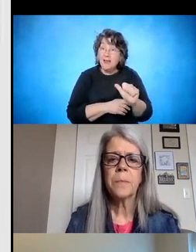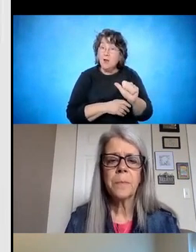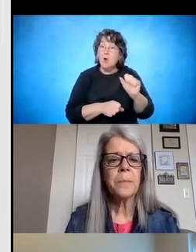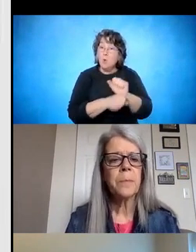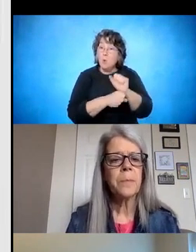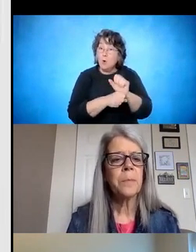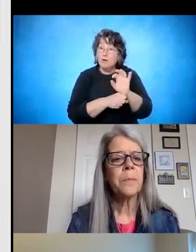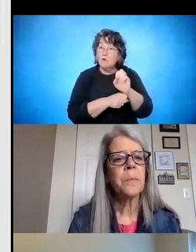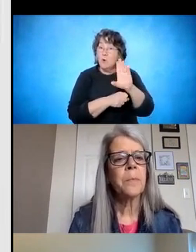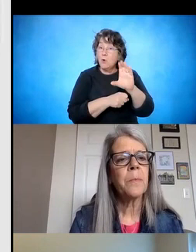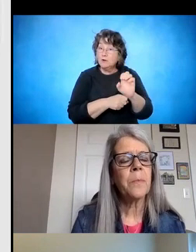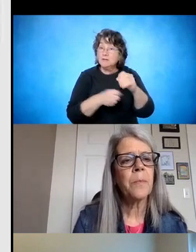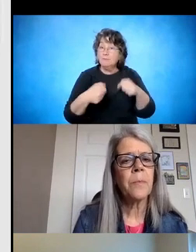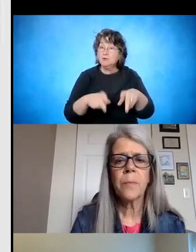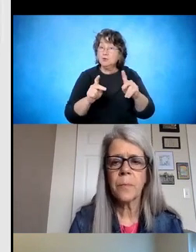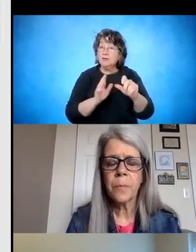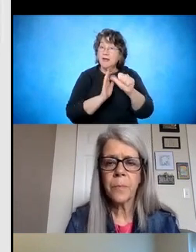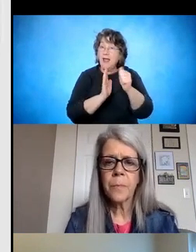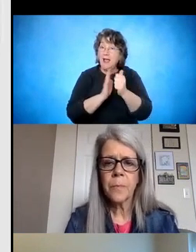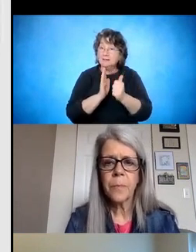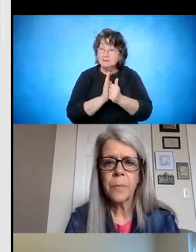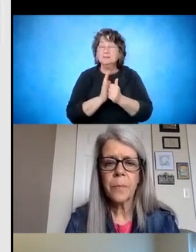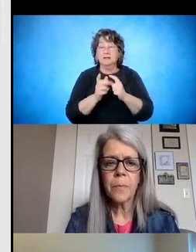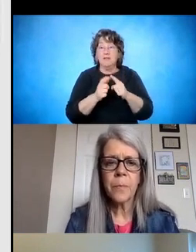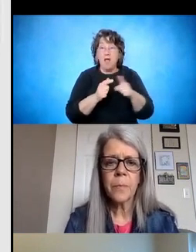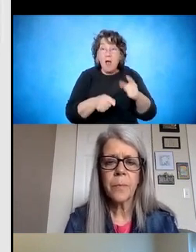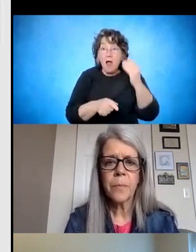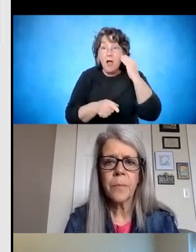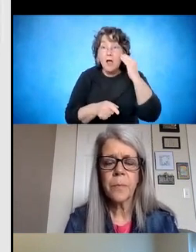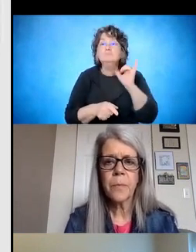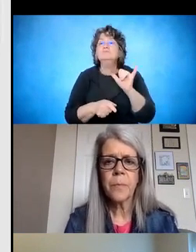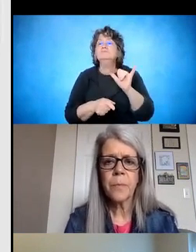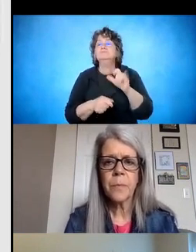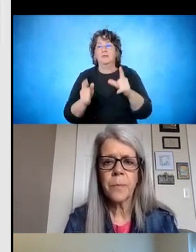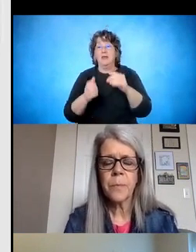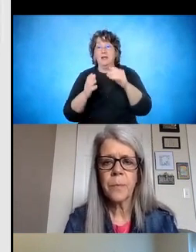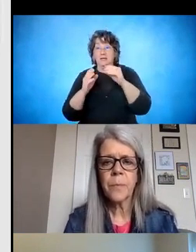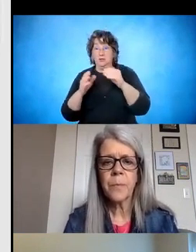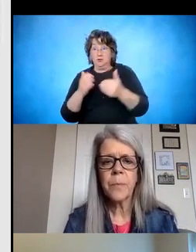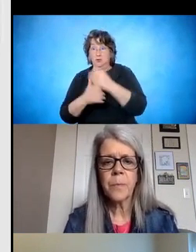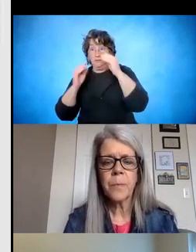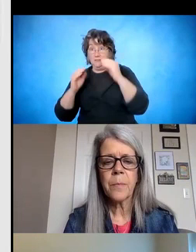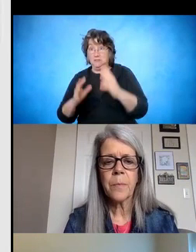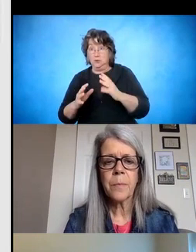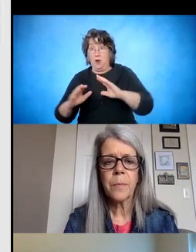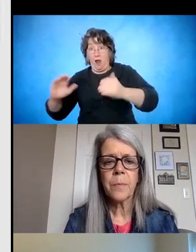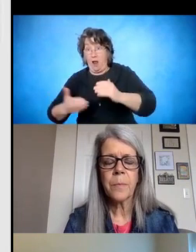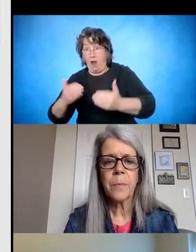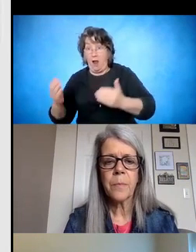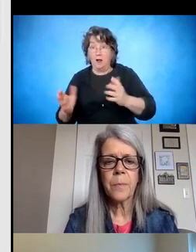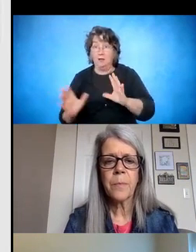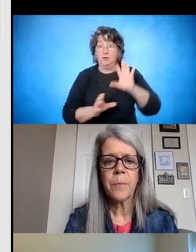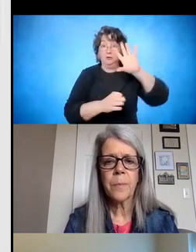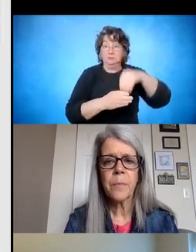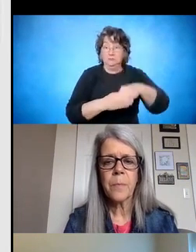aware of those things and that as new teachers are being hired and they're part of these local school planning meetings, that those are talked about and